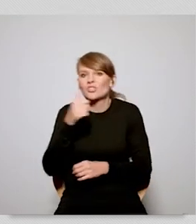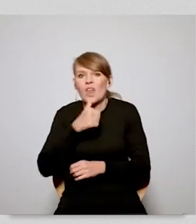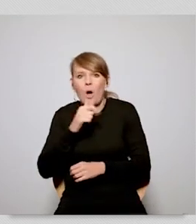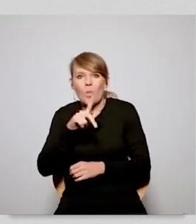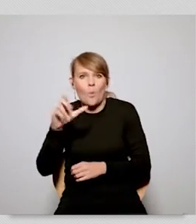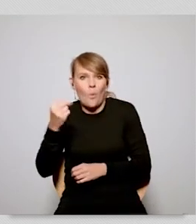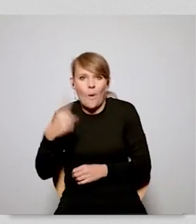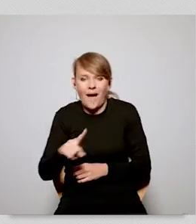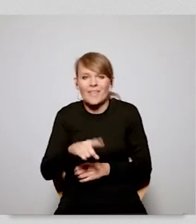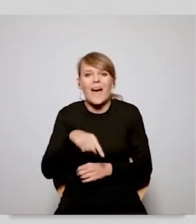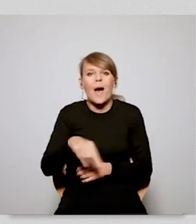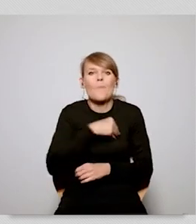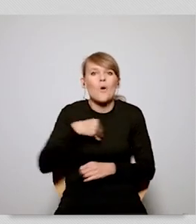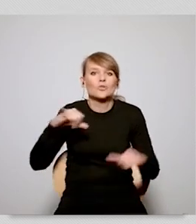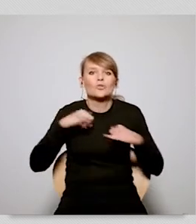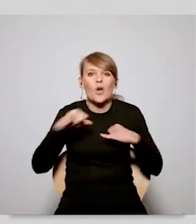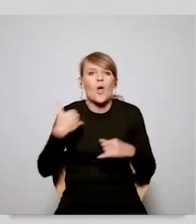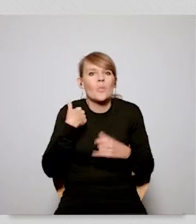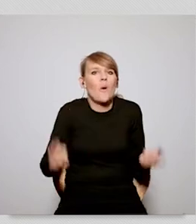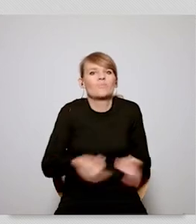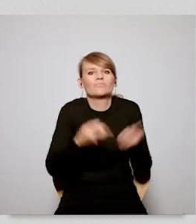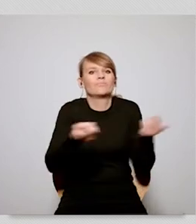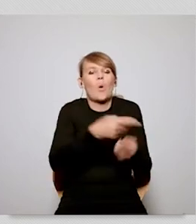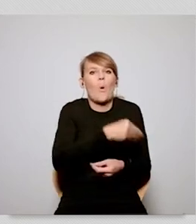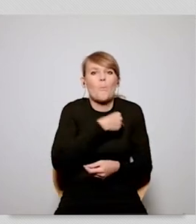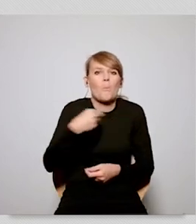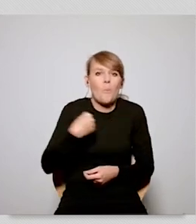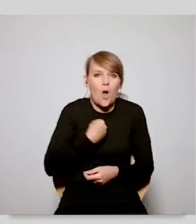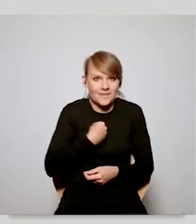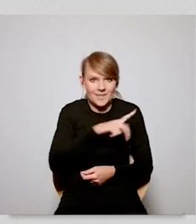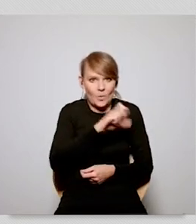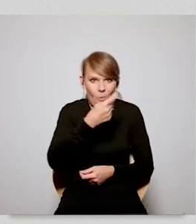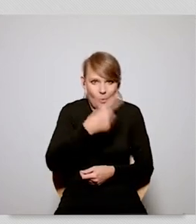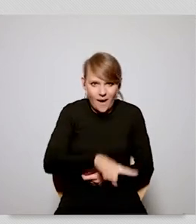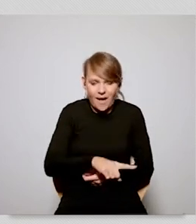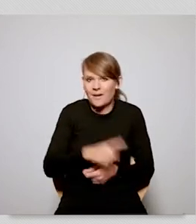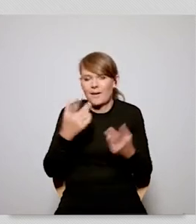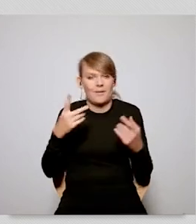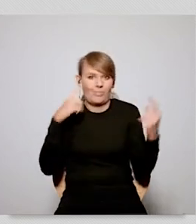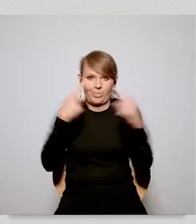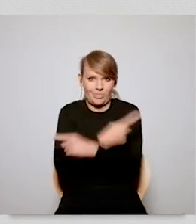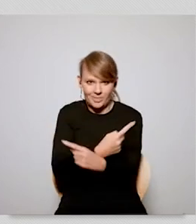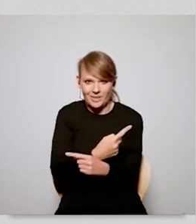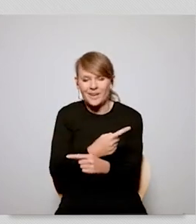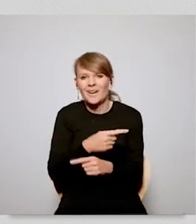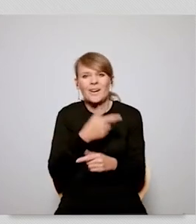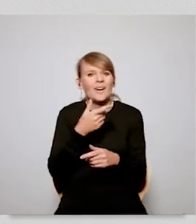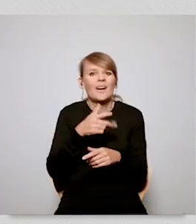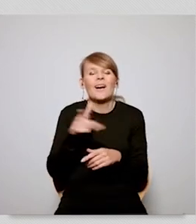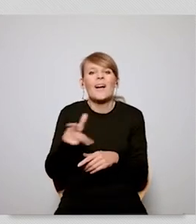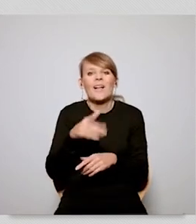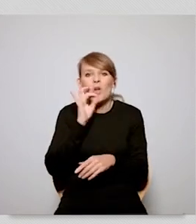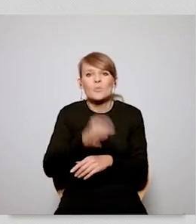uh the polish deal right now the same word is being used deal and people are